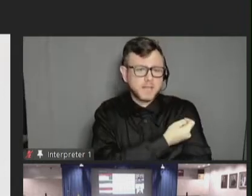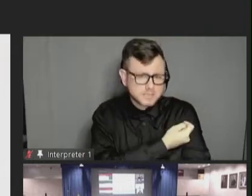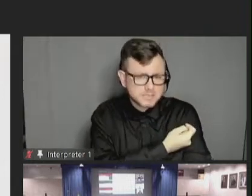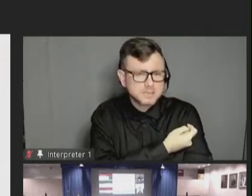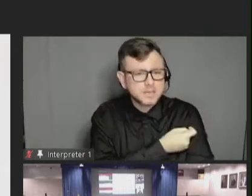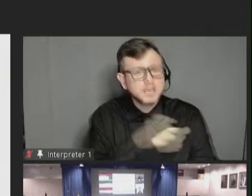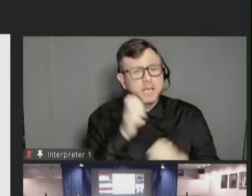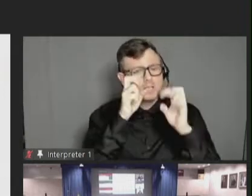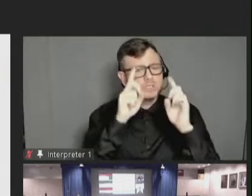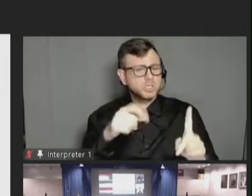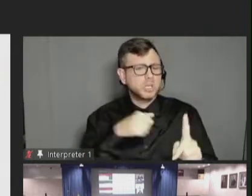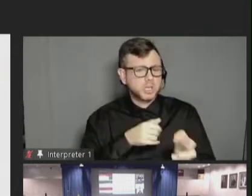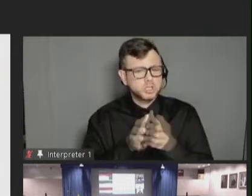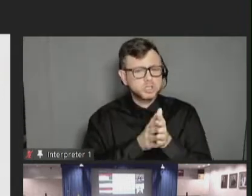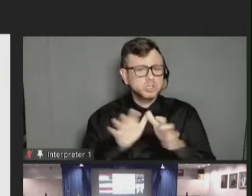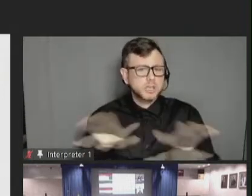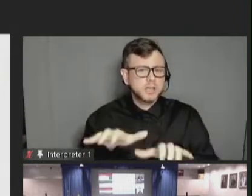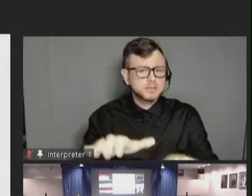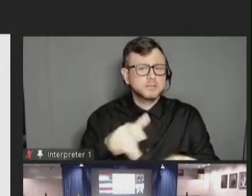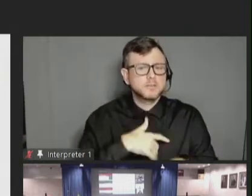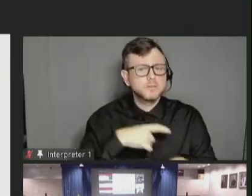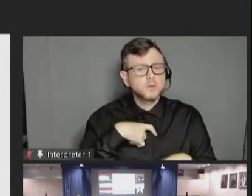accessibility and inclusivity.